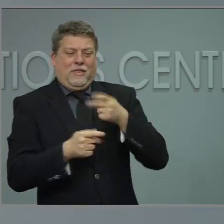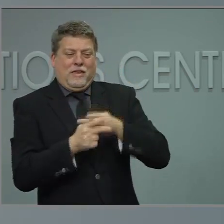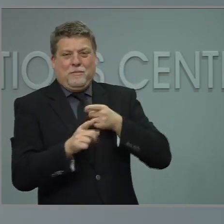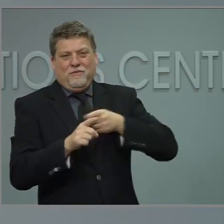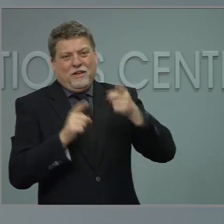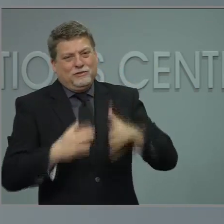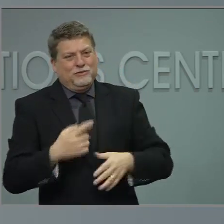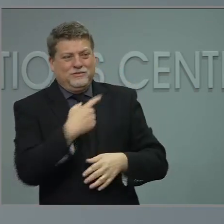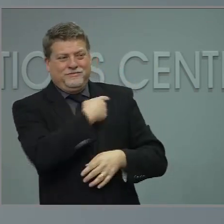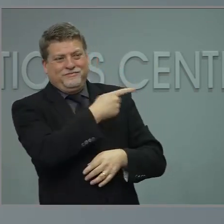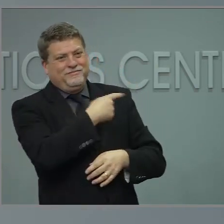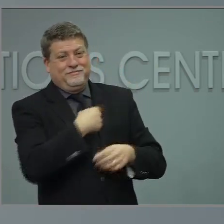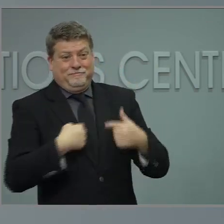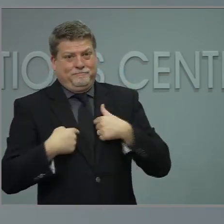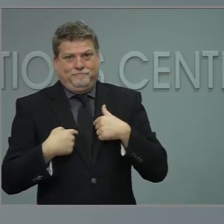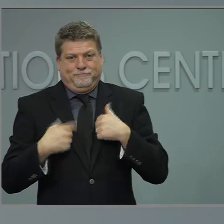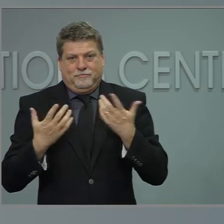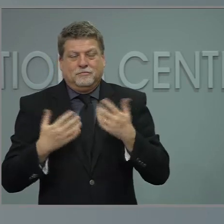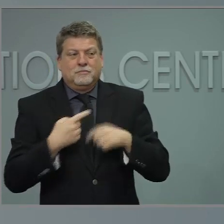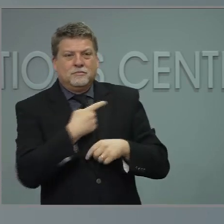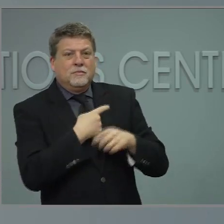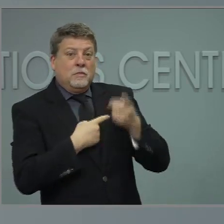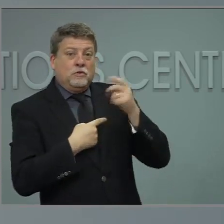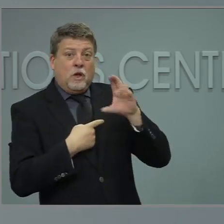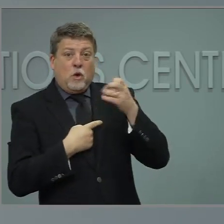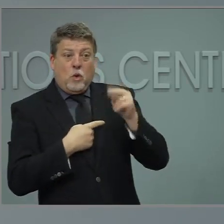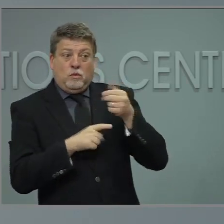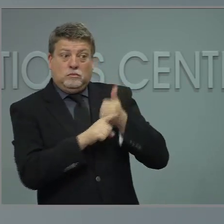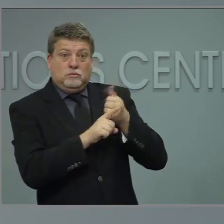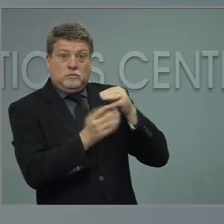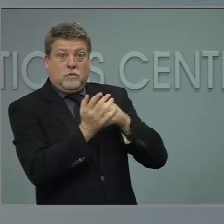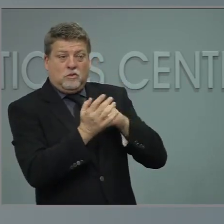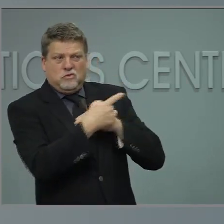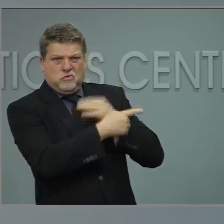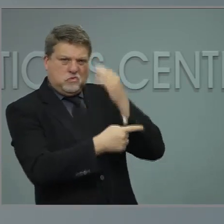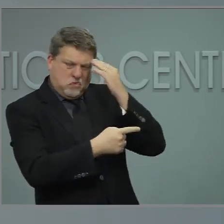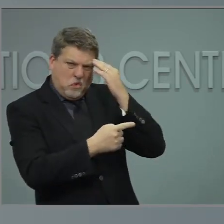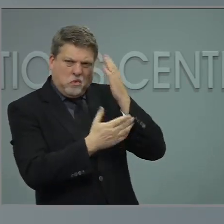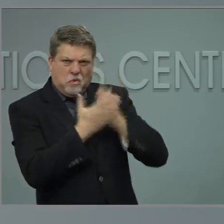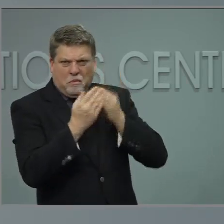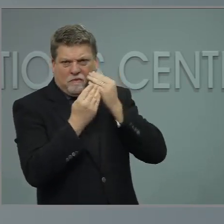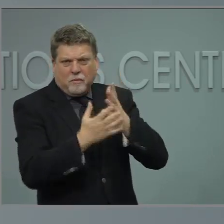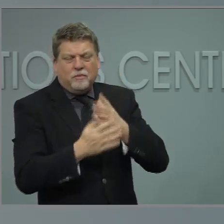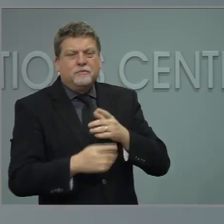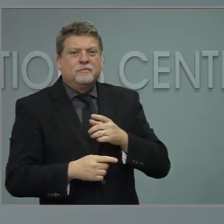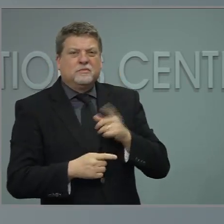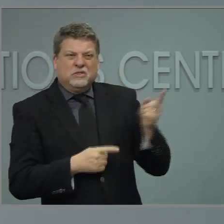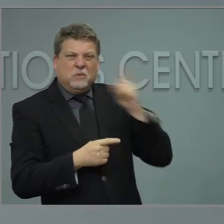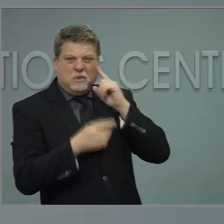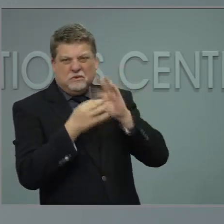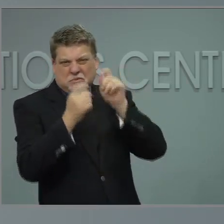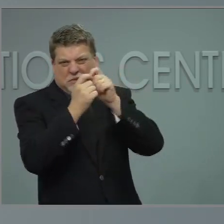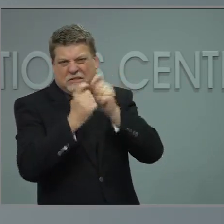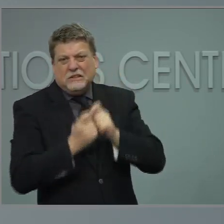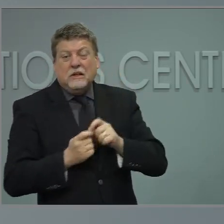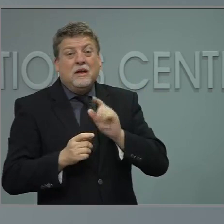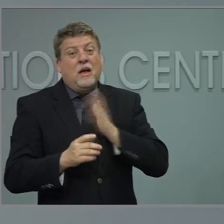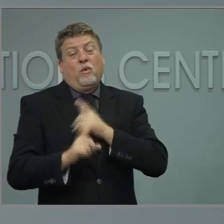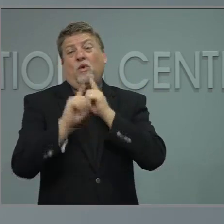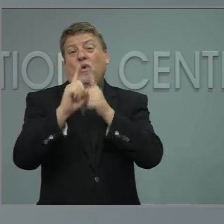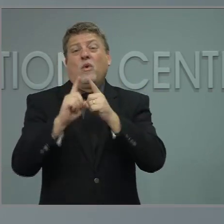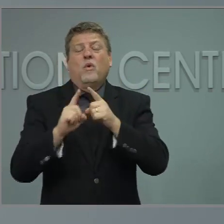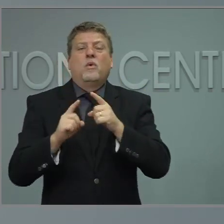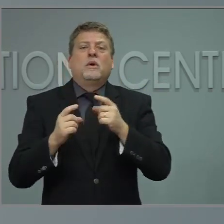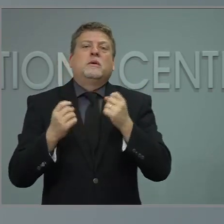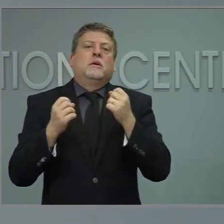what she has discovered so far. And we know that the idea is to get as many people as we can